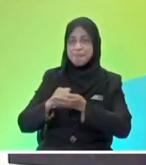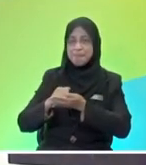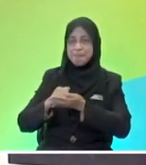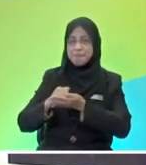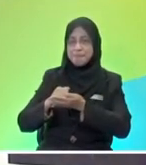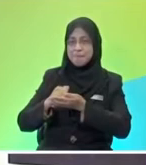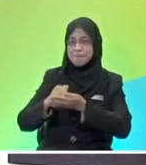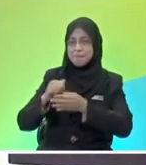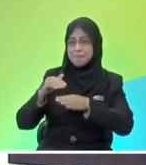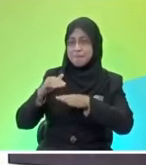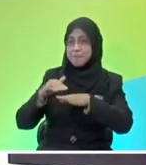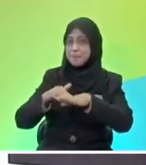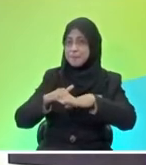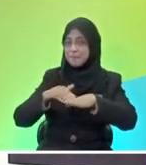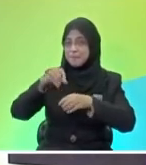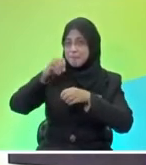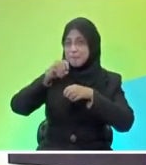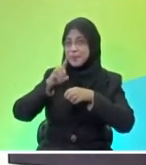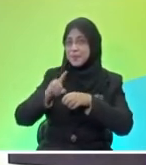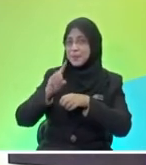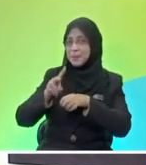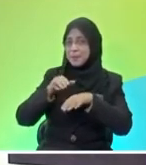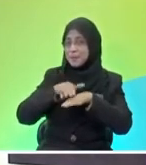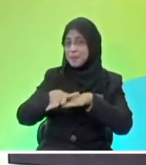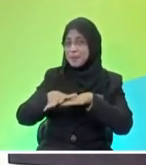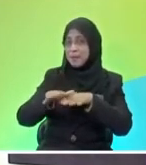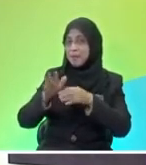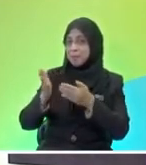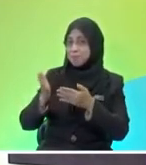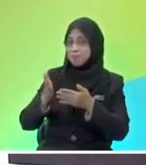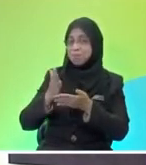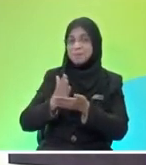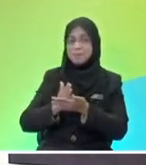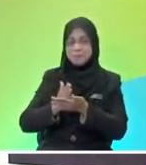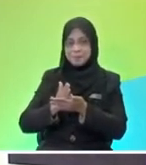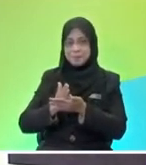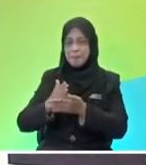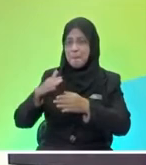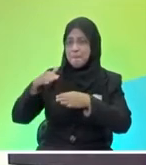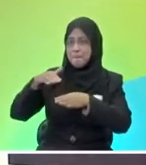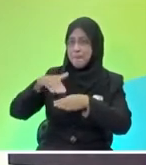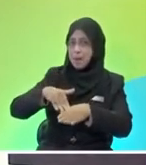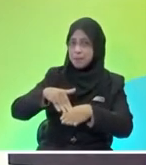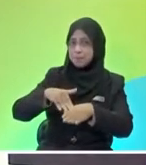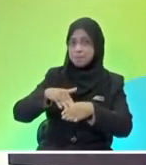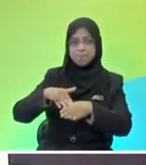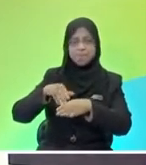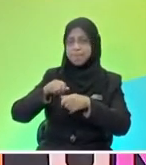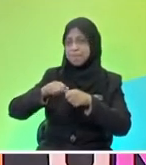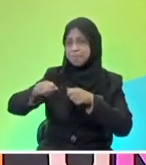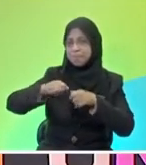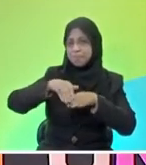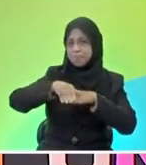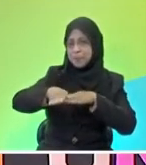Here we go. keys. Okay. Oh, they didn't even move much. Yes. So,